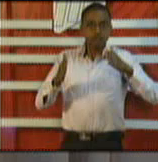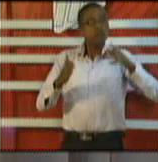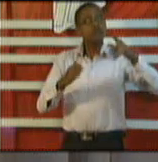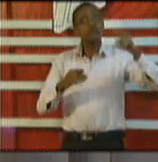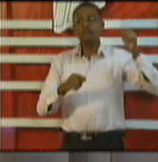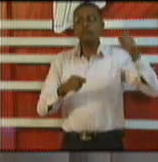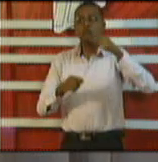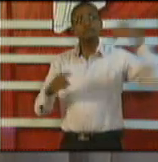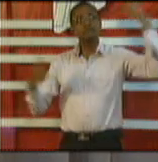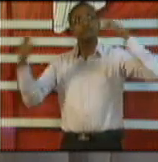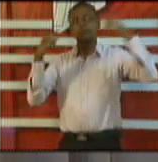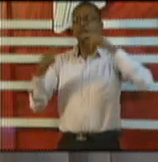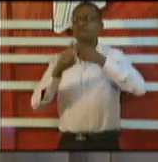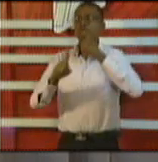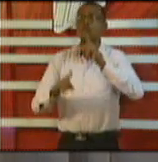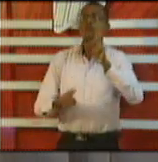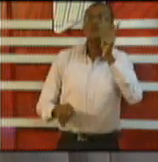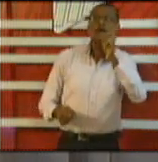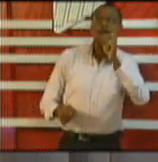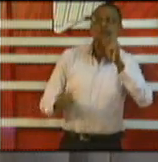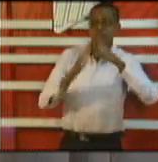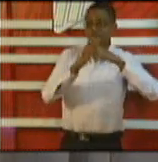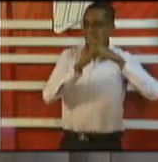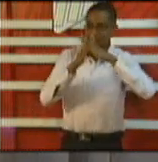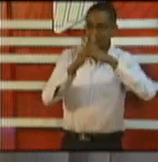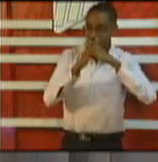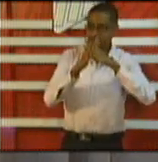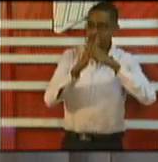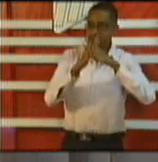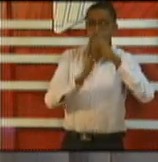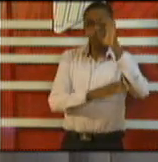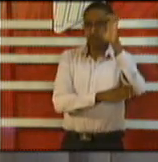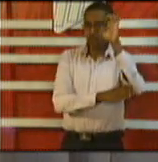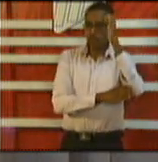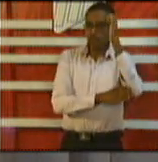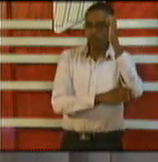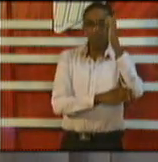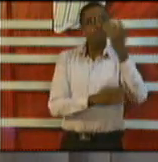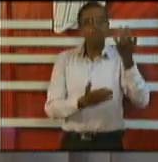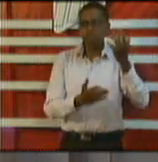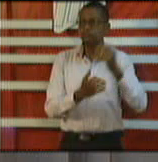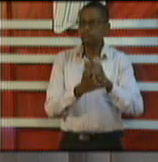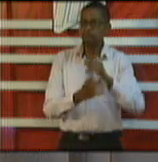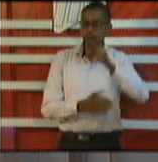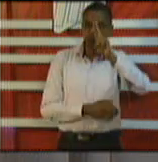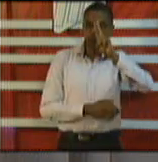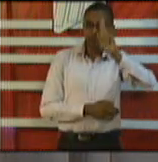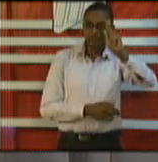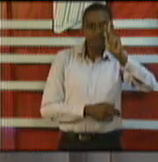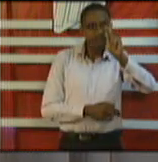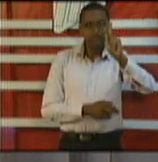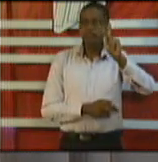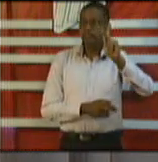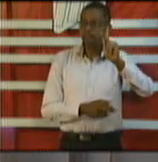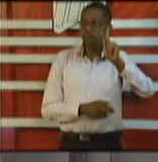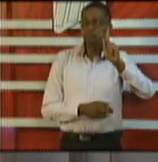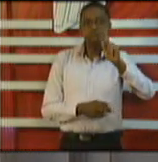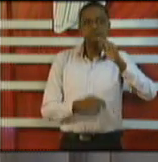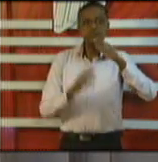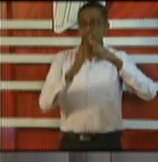in Europe you're seeing the same thing in the United Kingdom United Kingdom and the United States are two of the largest